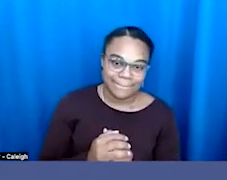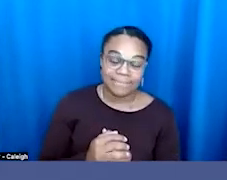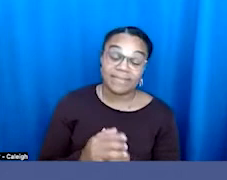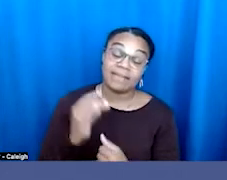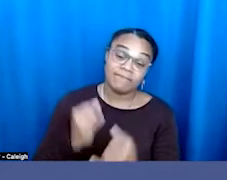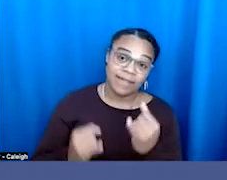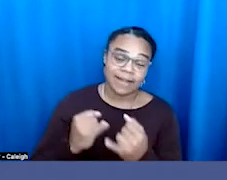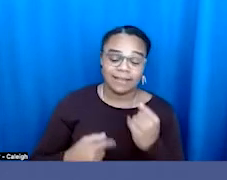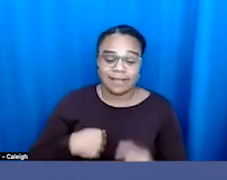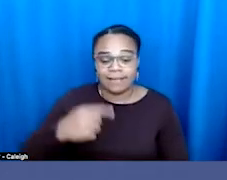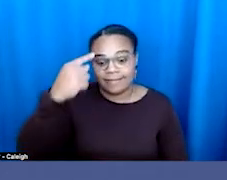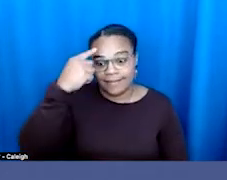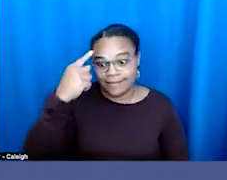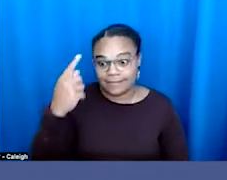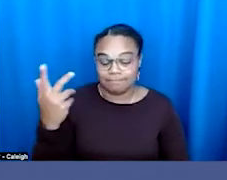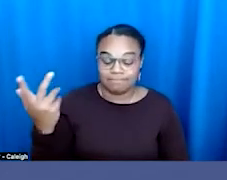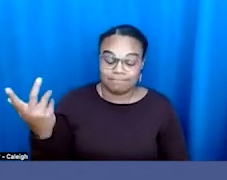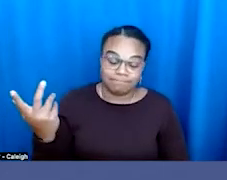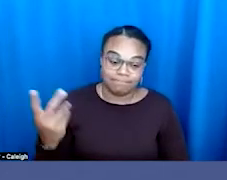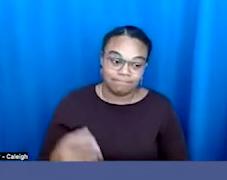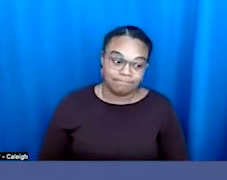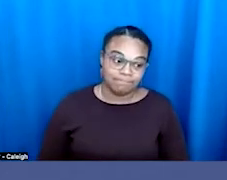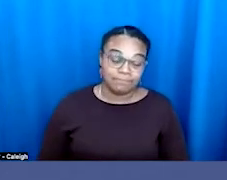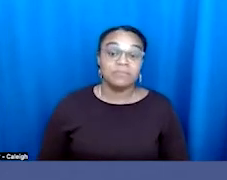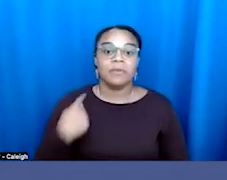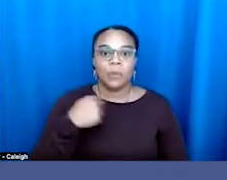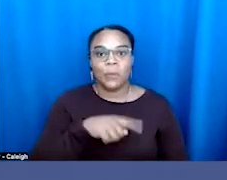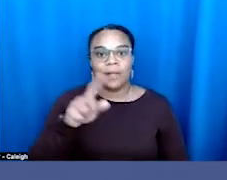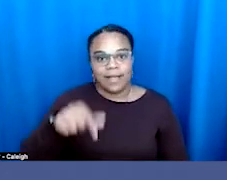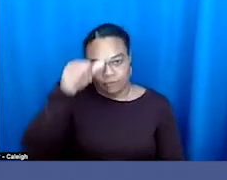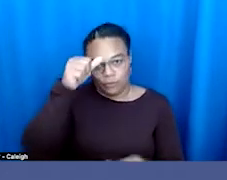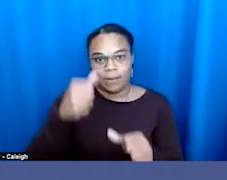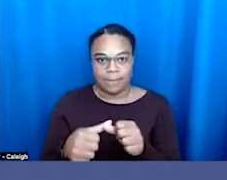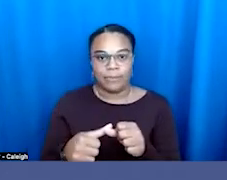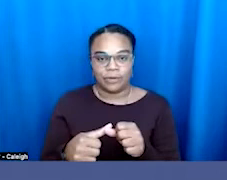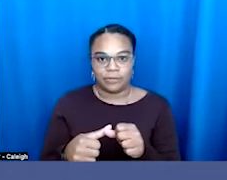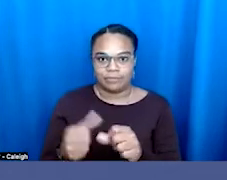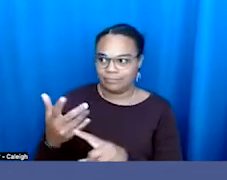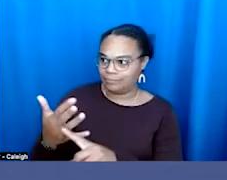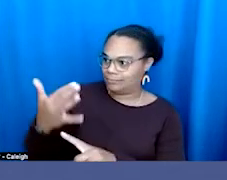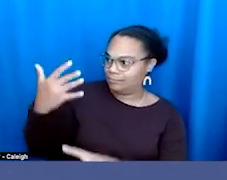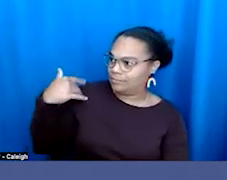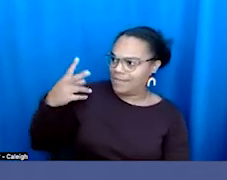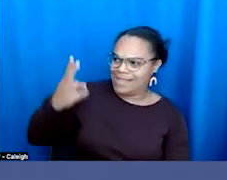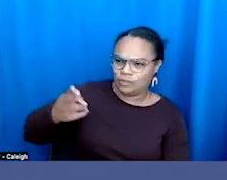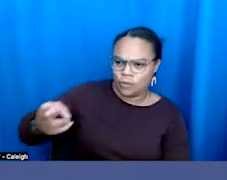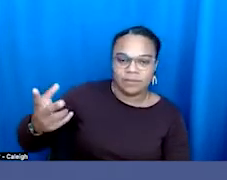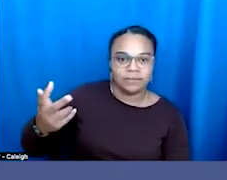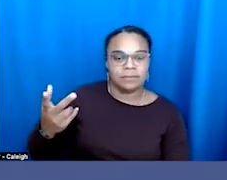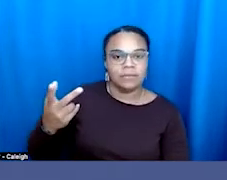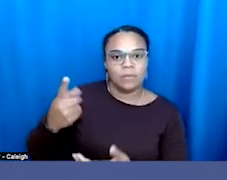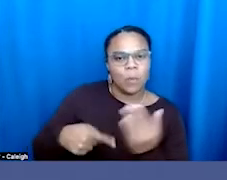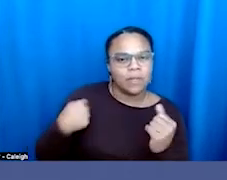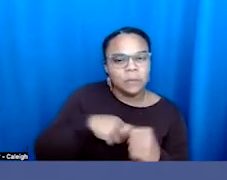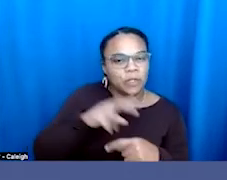you know, we have to remember historically what we have used when we are in the